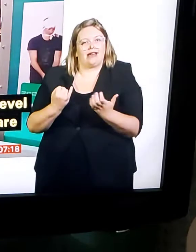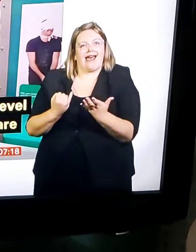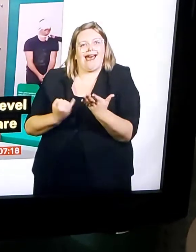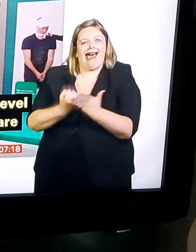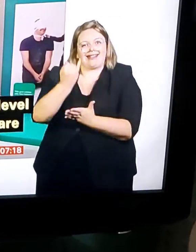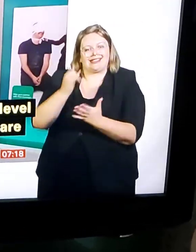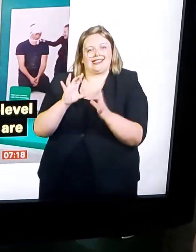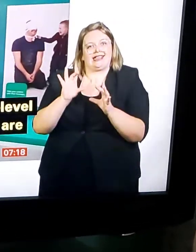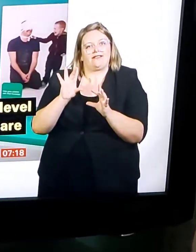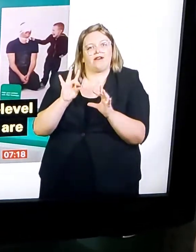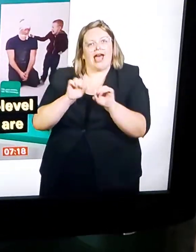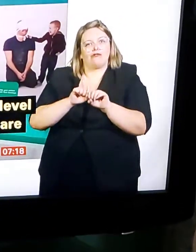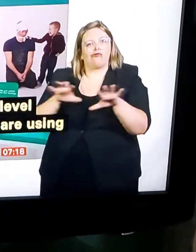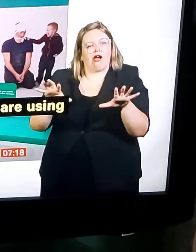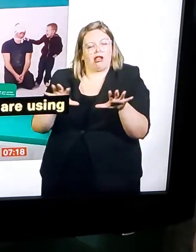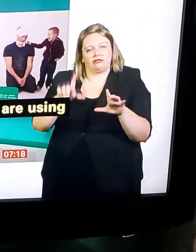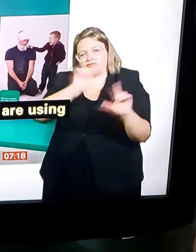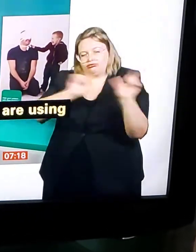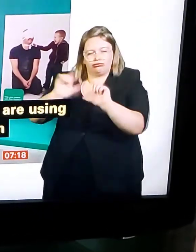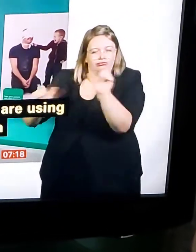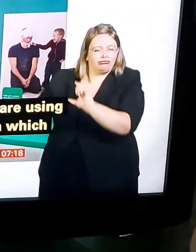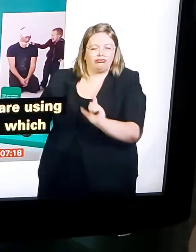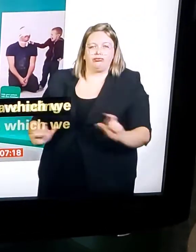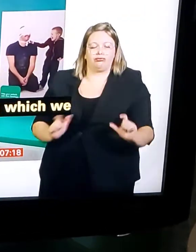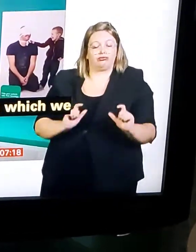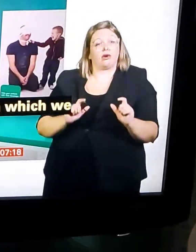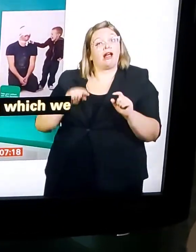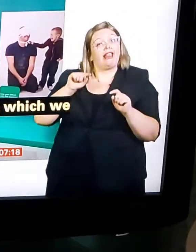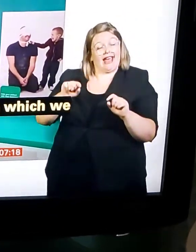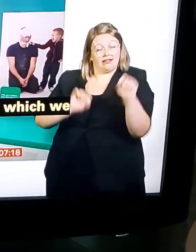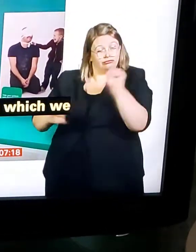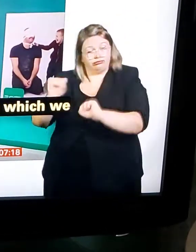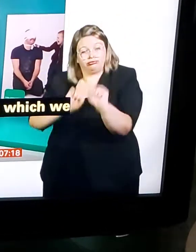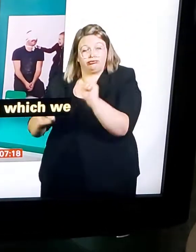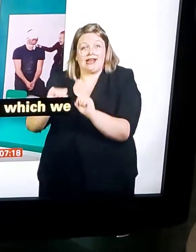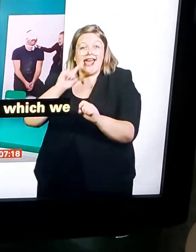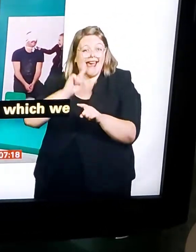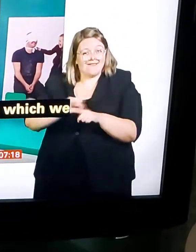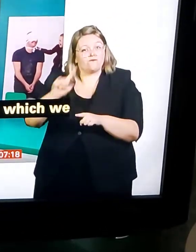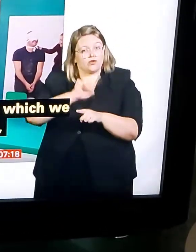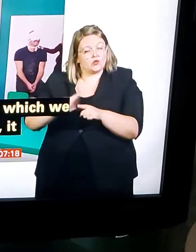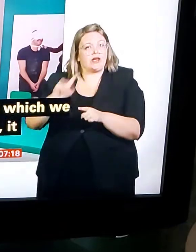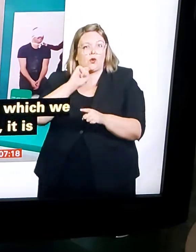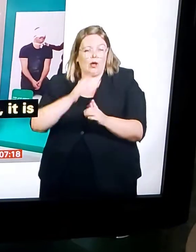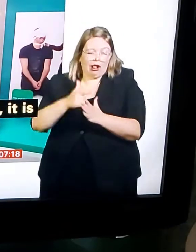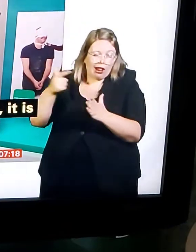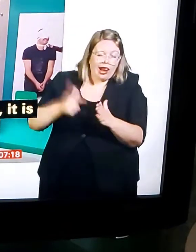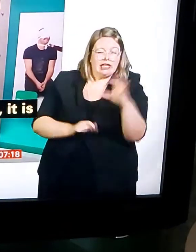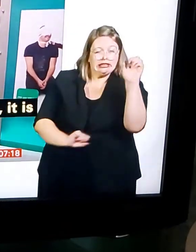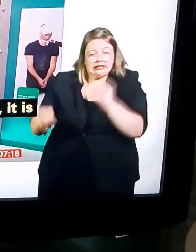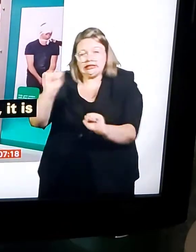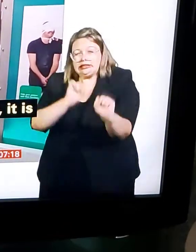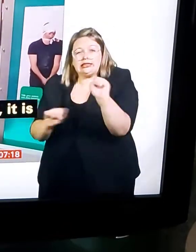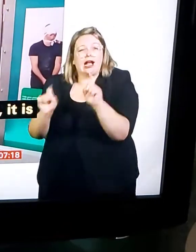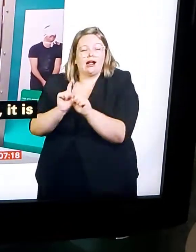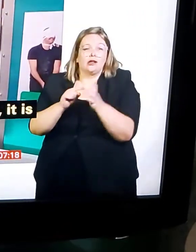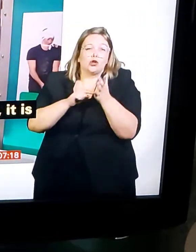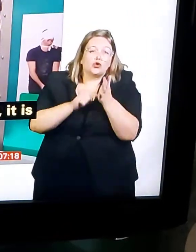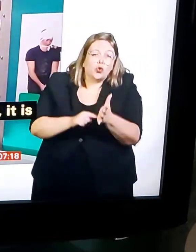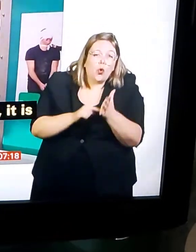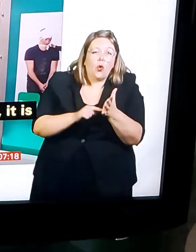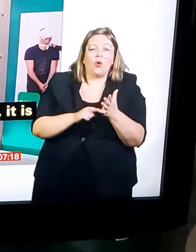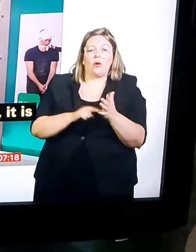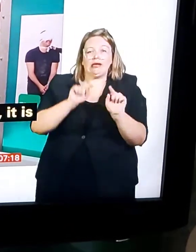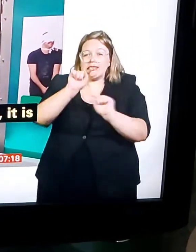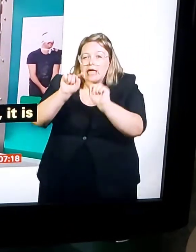mobile home in a box, which means you have everything you need in one place to set off on a wild adventure without seeing the